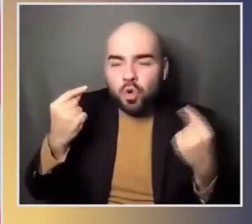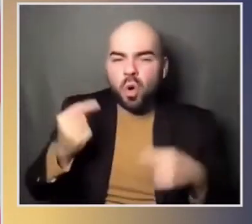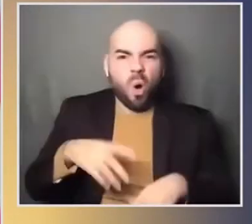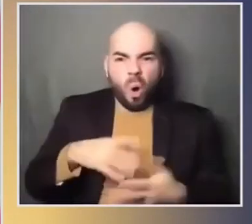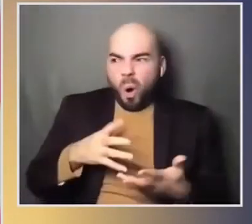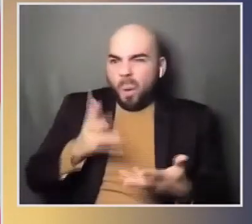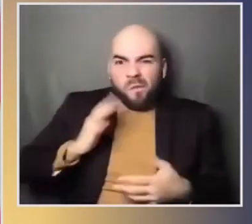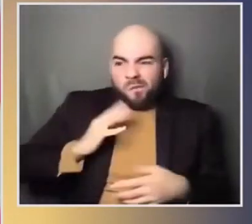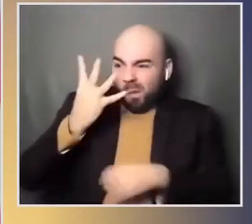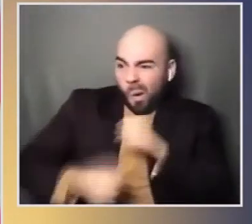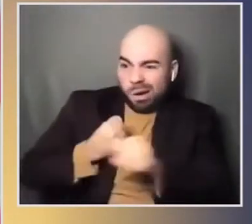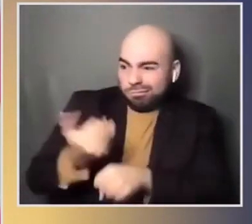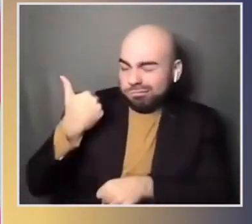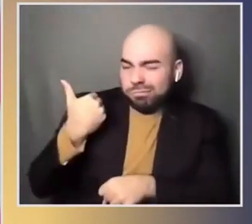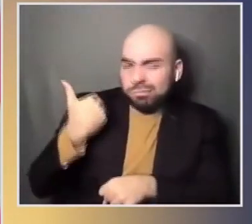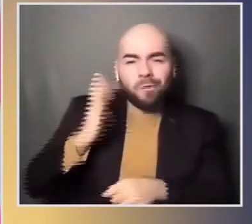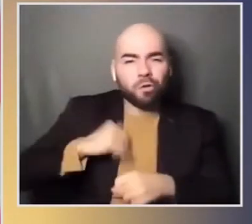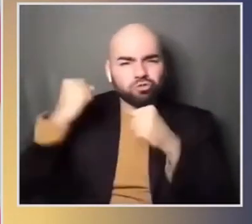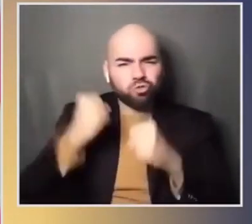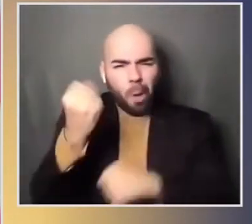so that will help us to do more videos